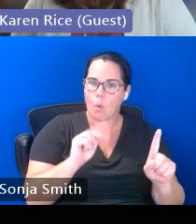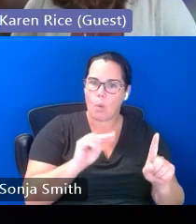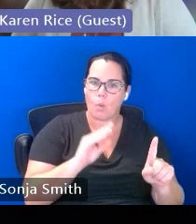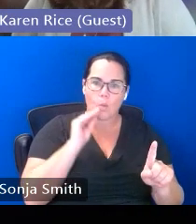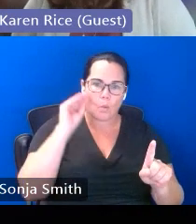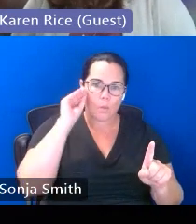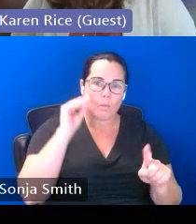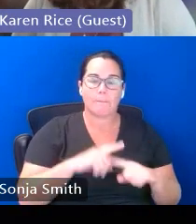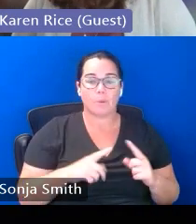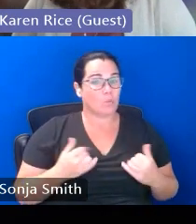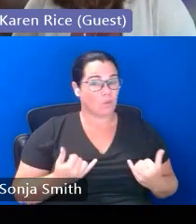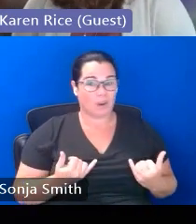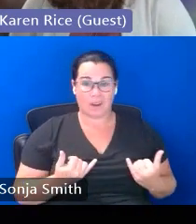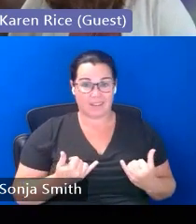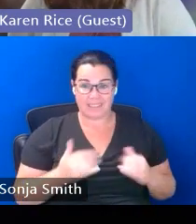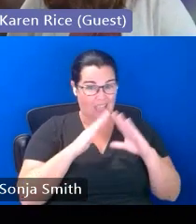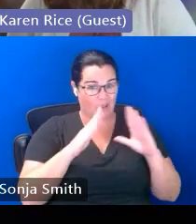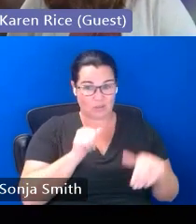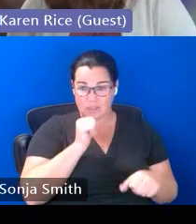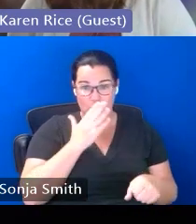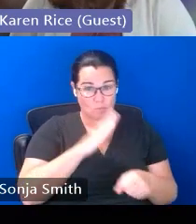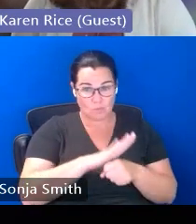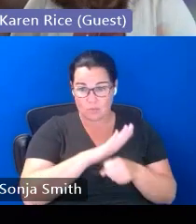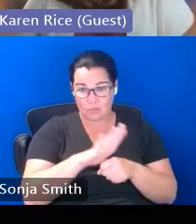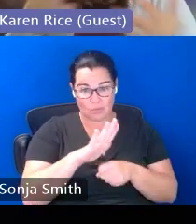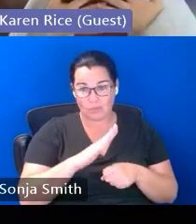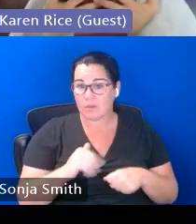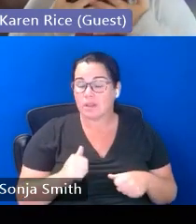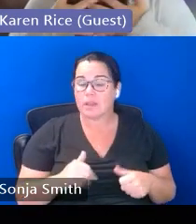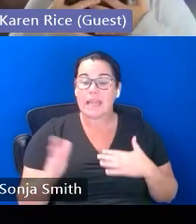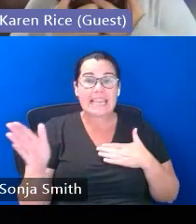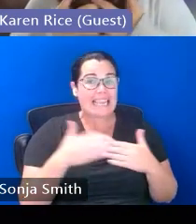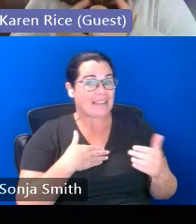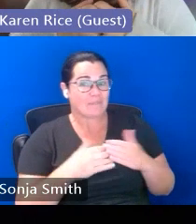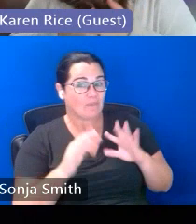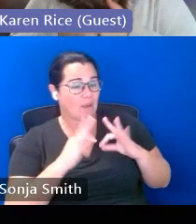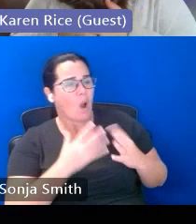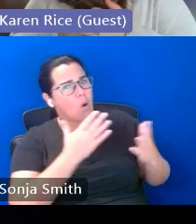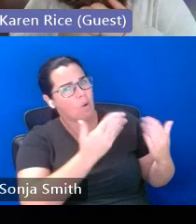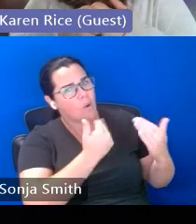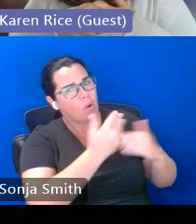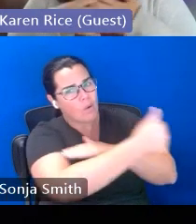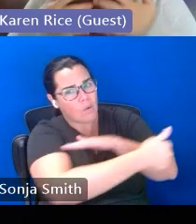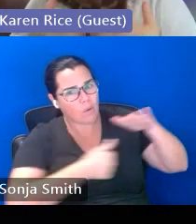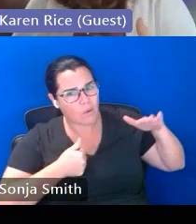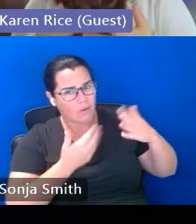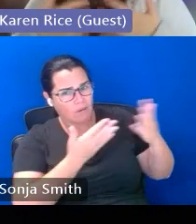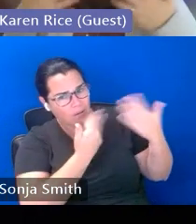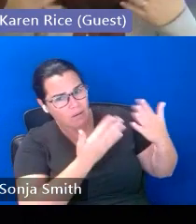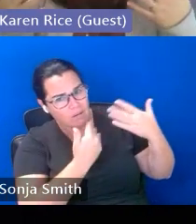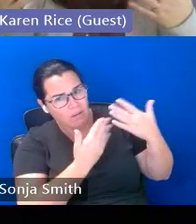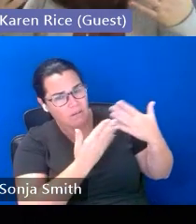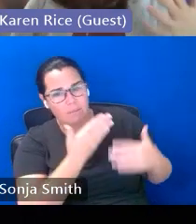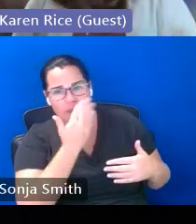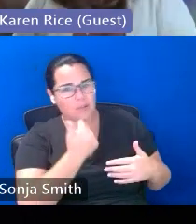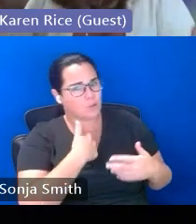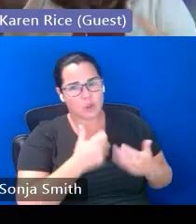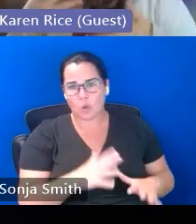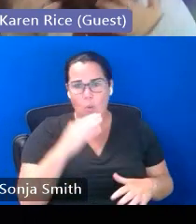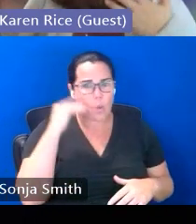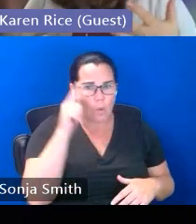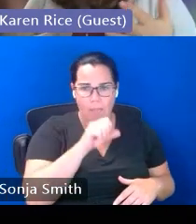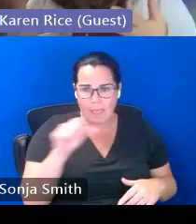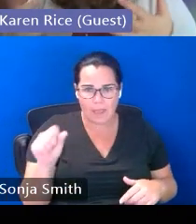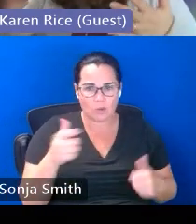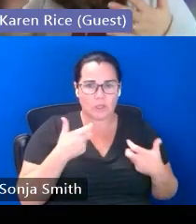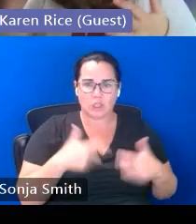housing that's not adequate and even though the family said to them we'll take you in because we don't want you to be on the street or we don't want you to be